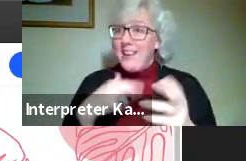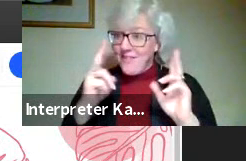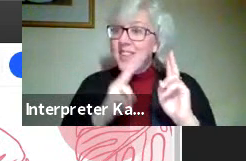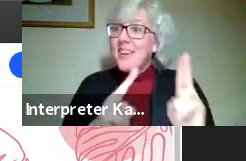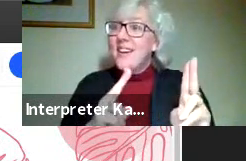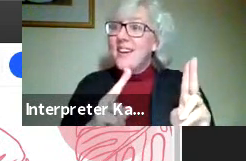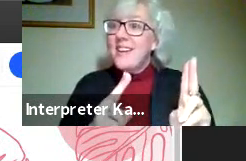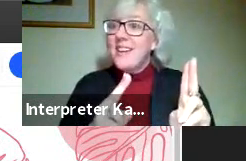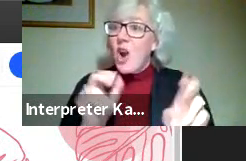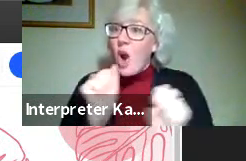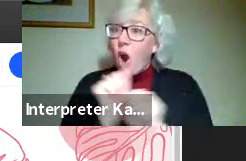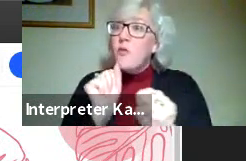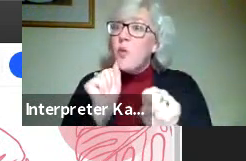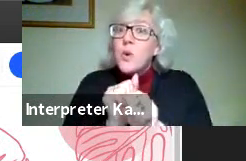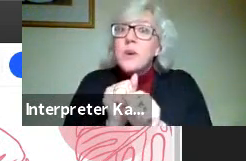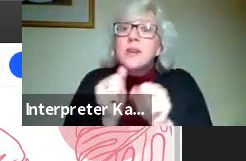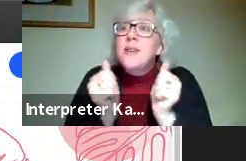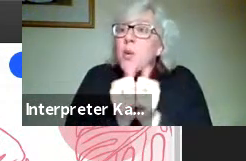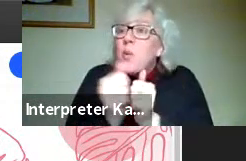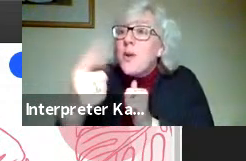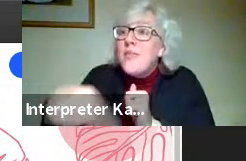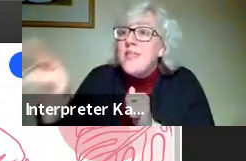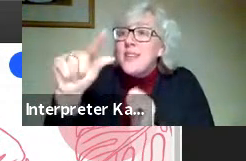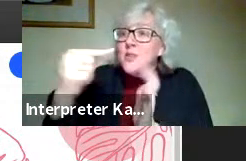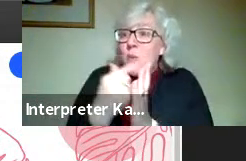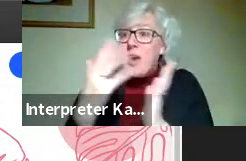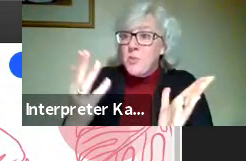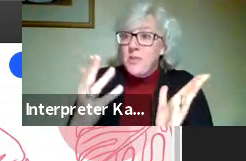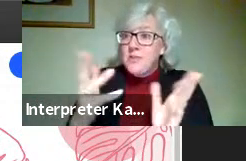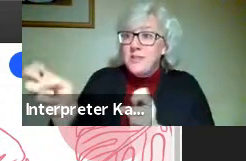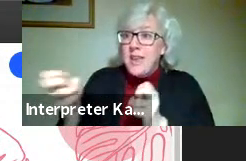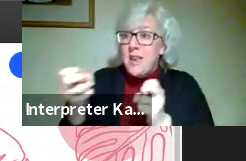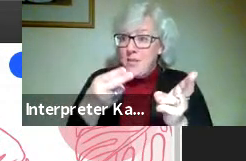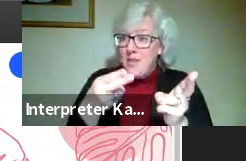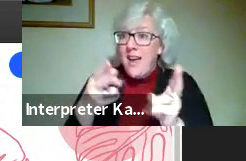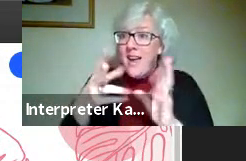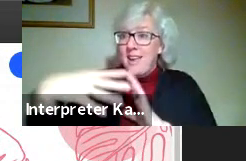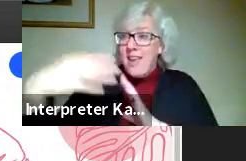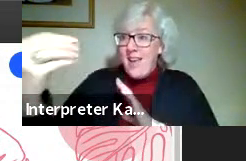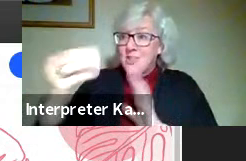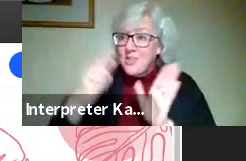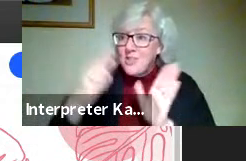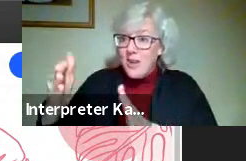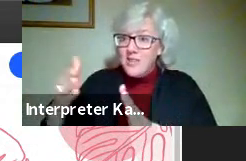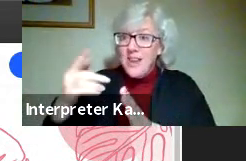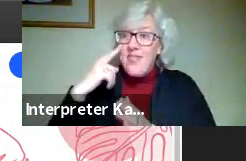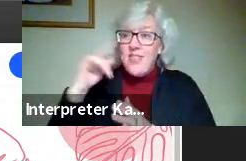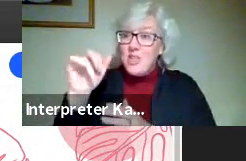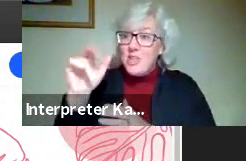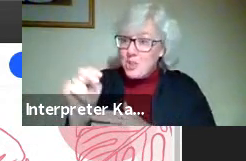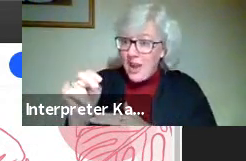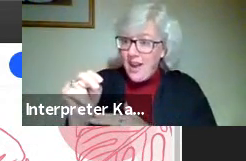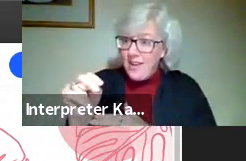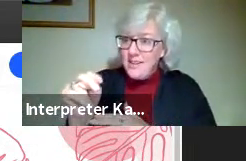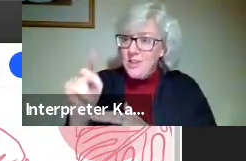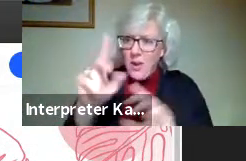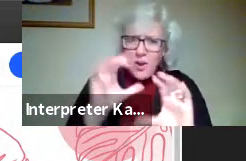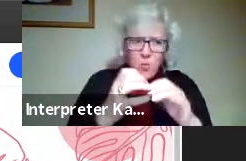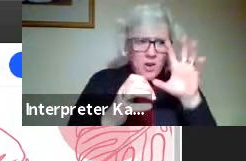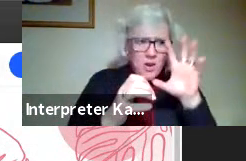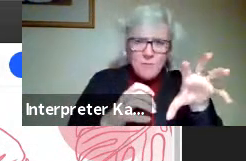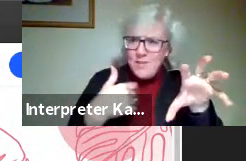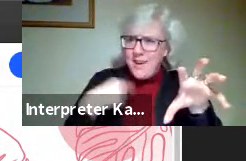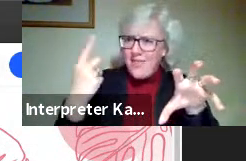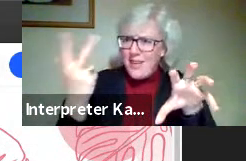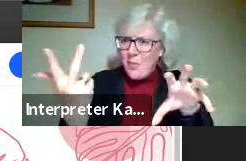of working with these graduates in applied exit strategies. And I think, John, you had one group, and I think I